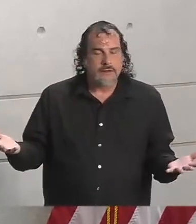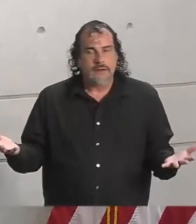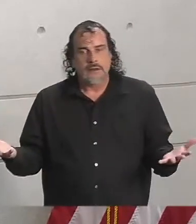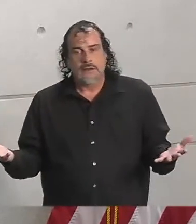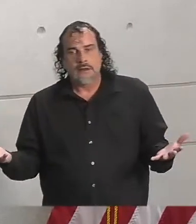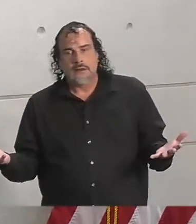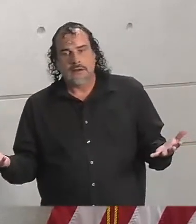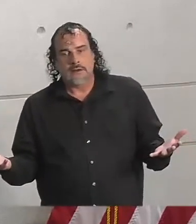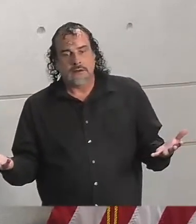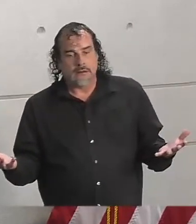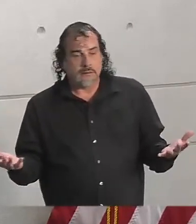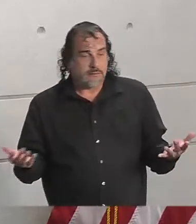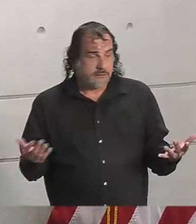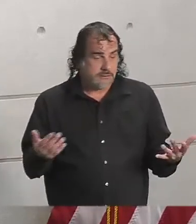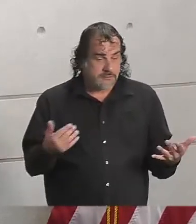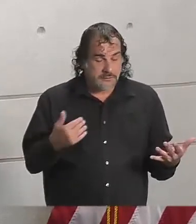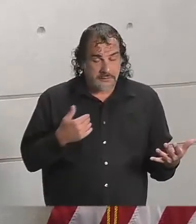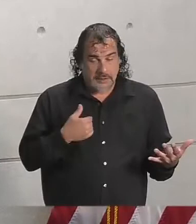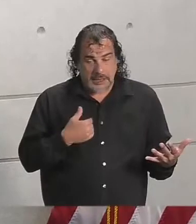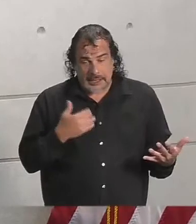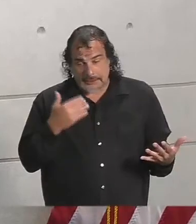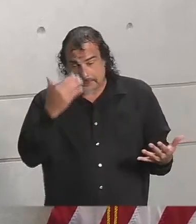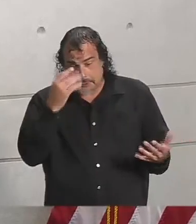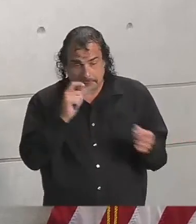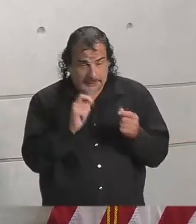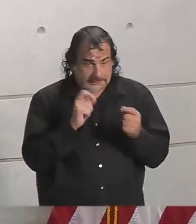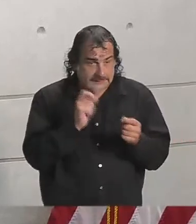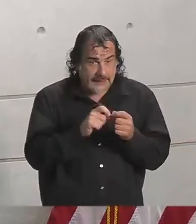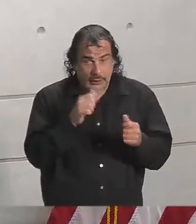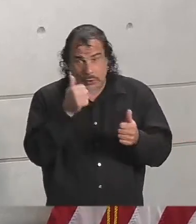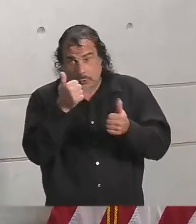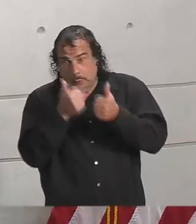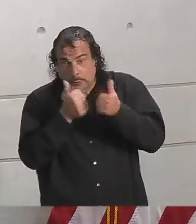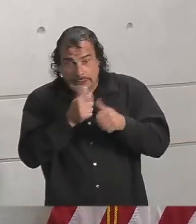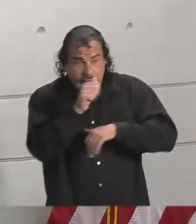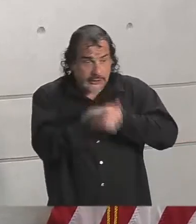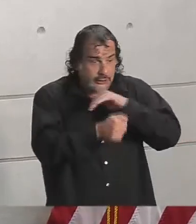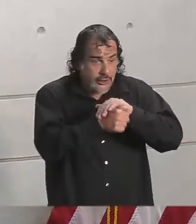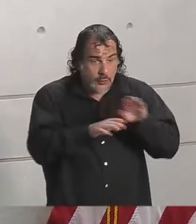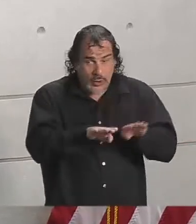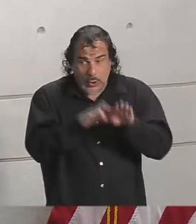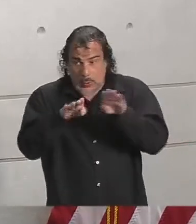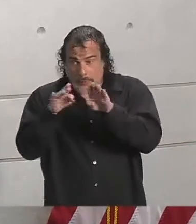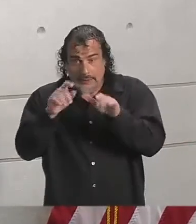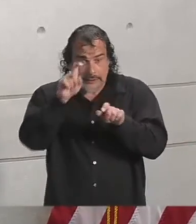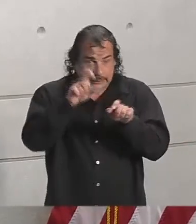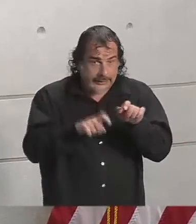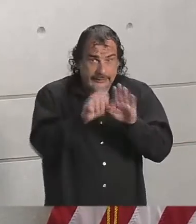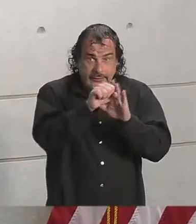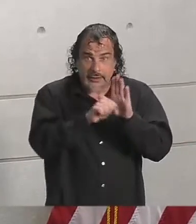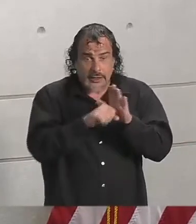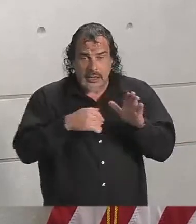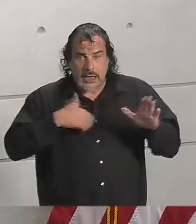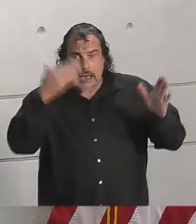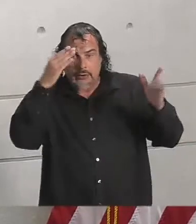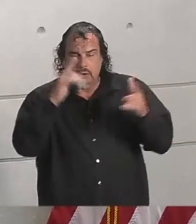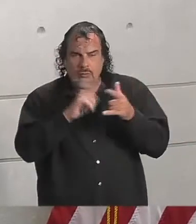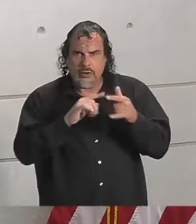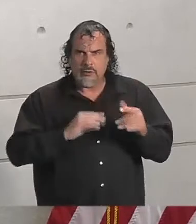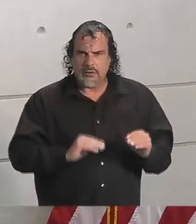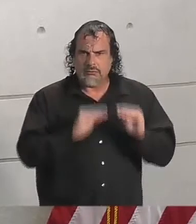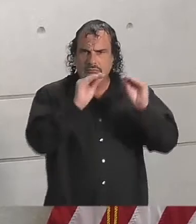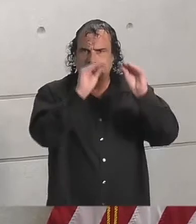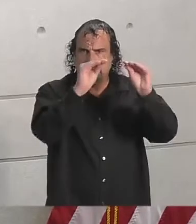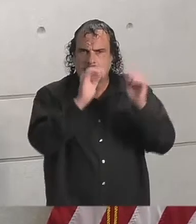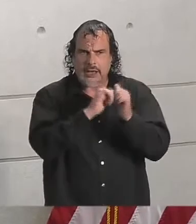any shelters that will be open in other parts of the state at this time, we'll put that data out and that information out as it